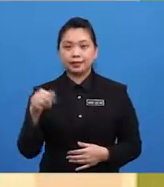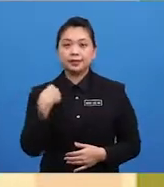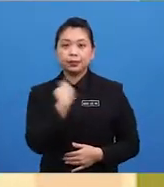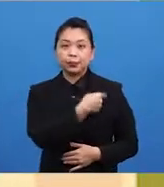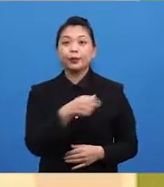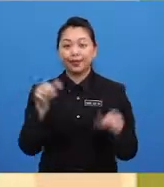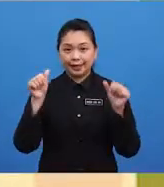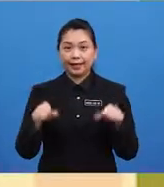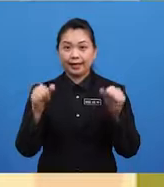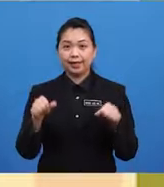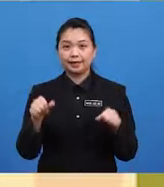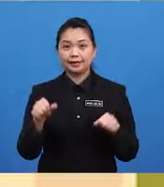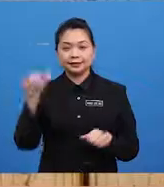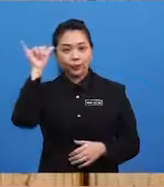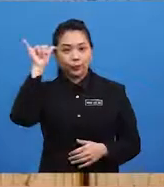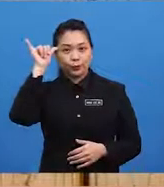can, Yolo.